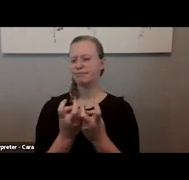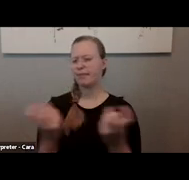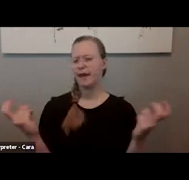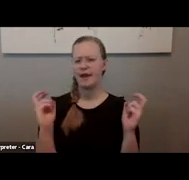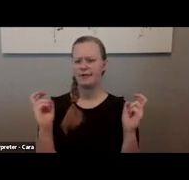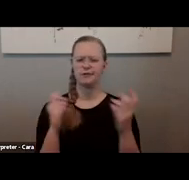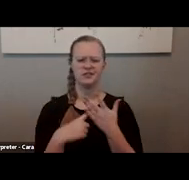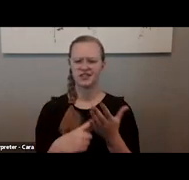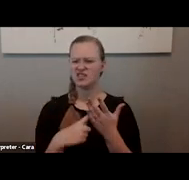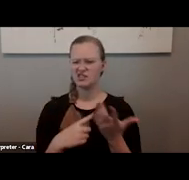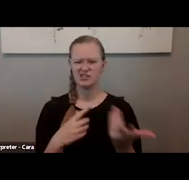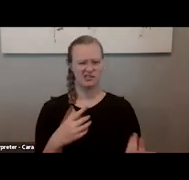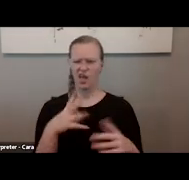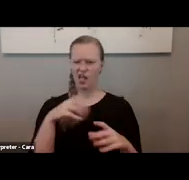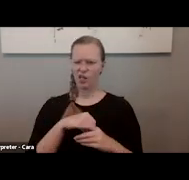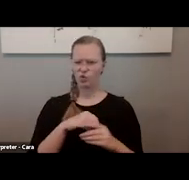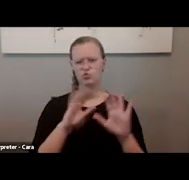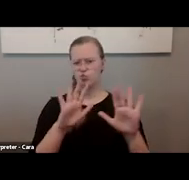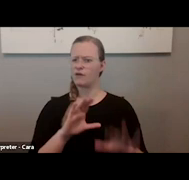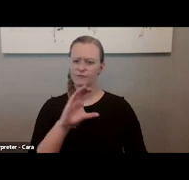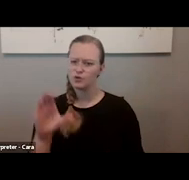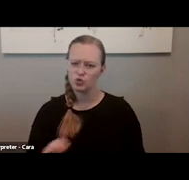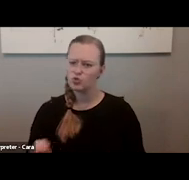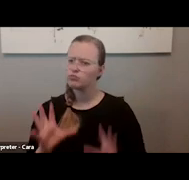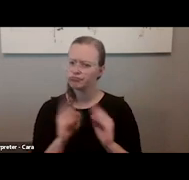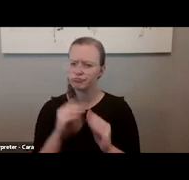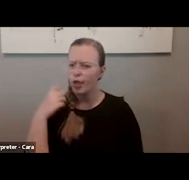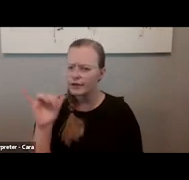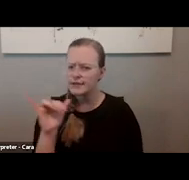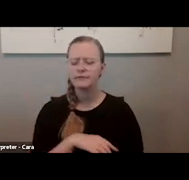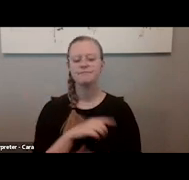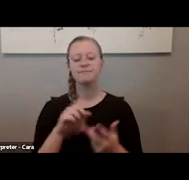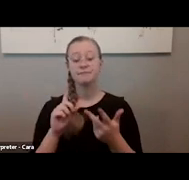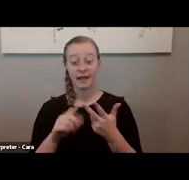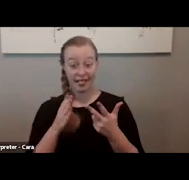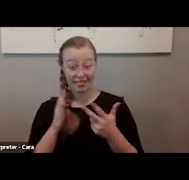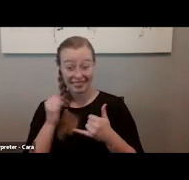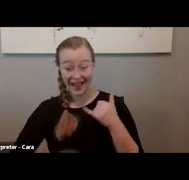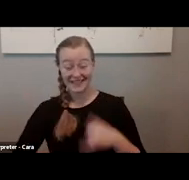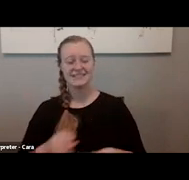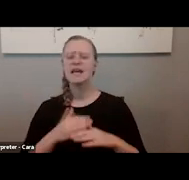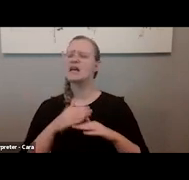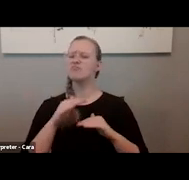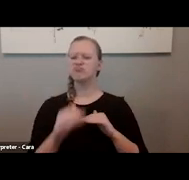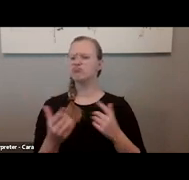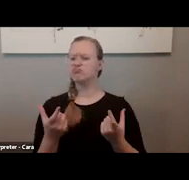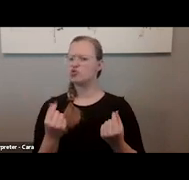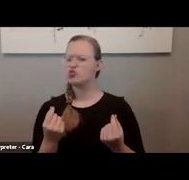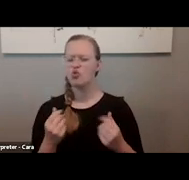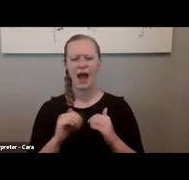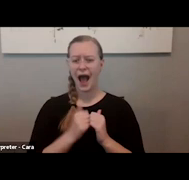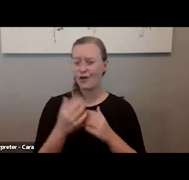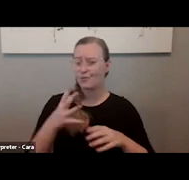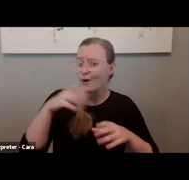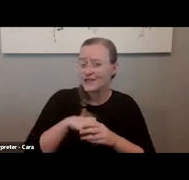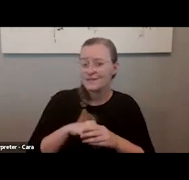and effective Zoom meetings from our state captains. And then our last session will give you some next steps on how to participate in